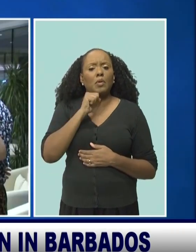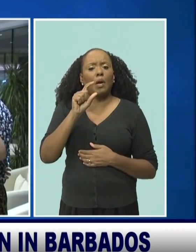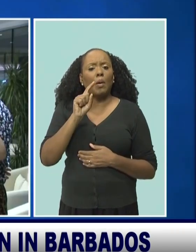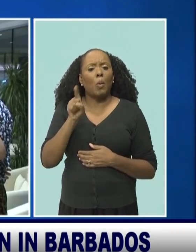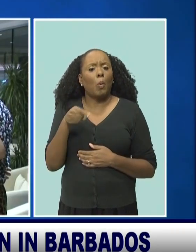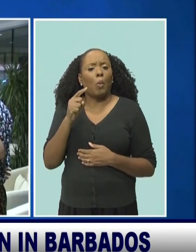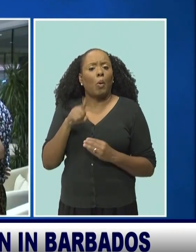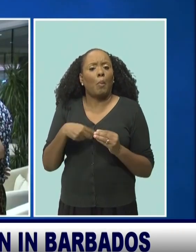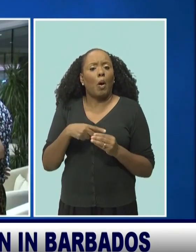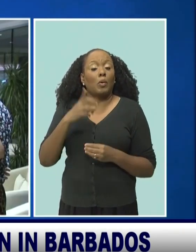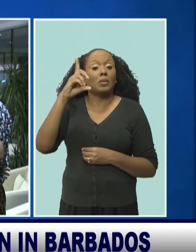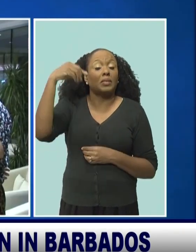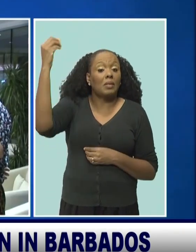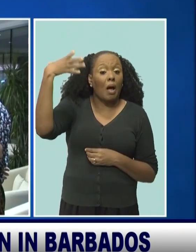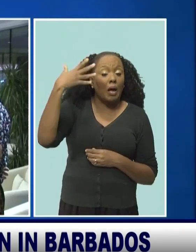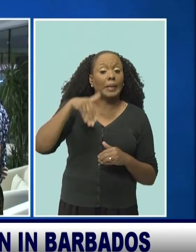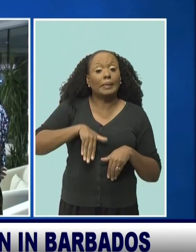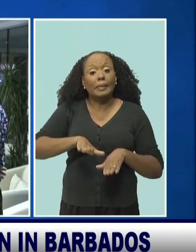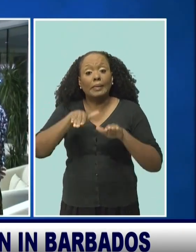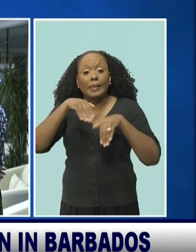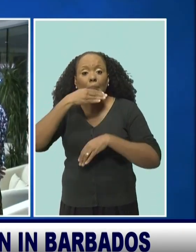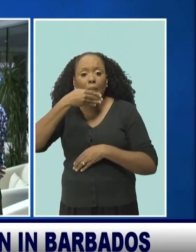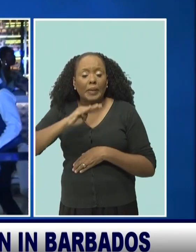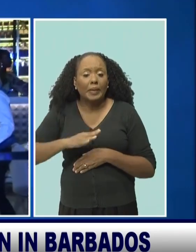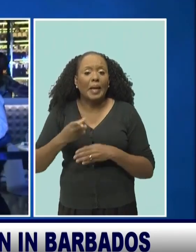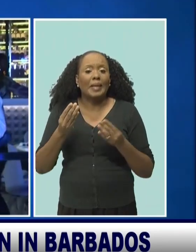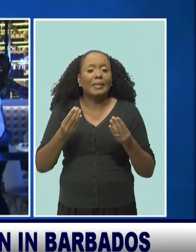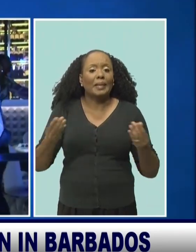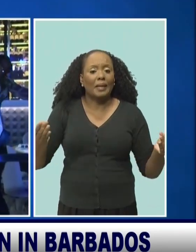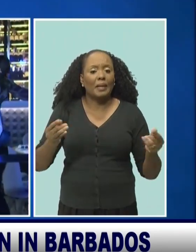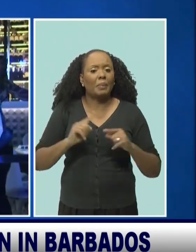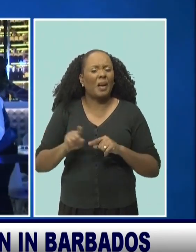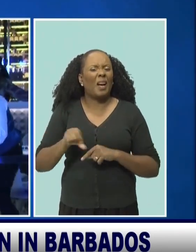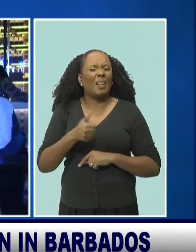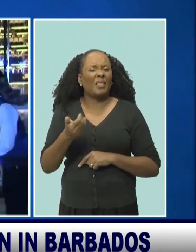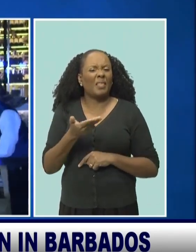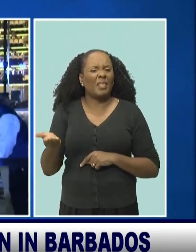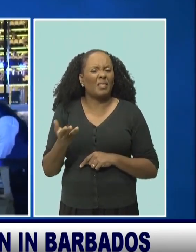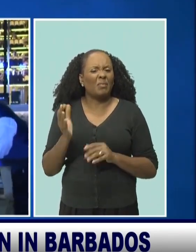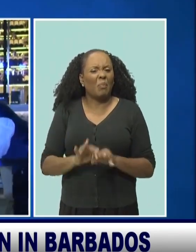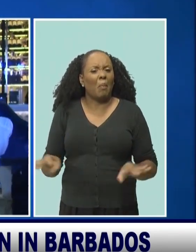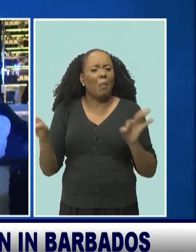Sea and Sand brand, but notes the other products added to the mix are also important.